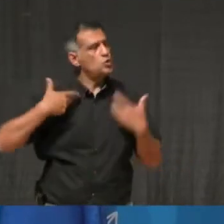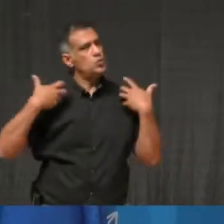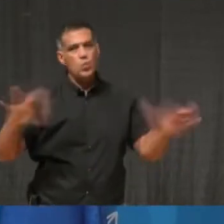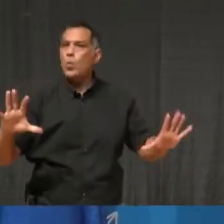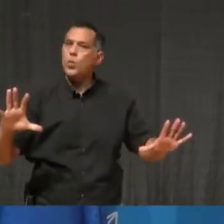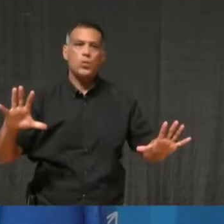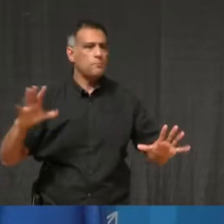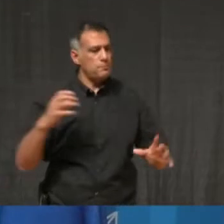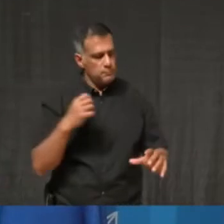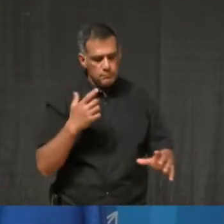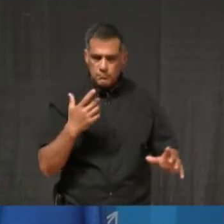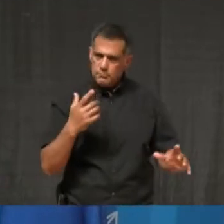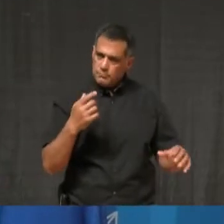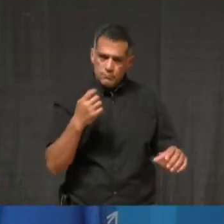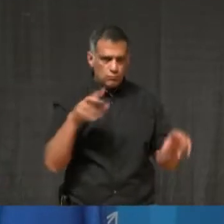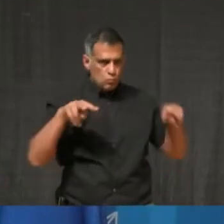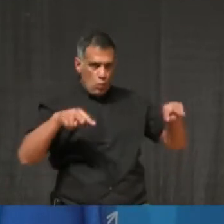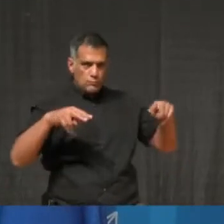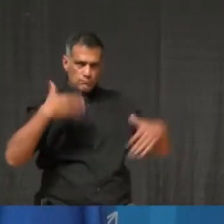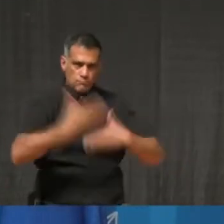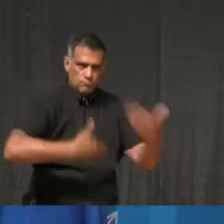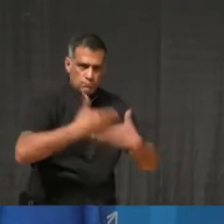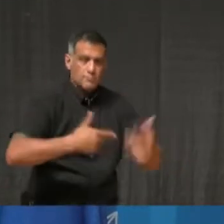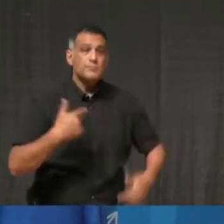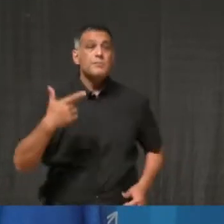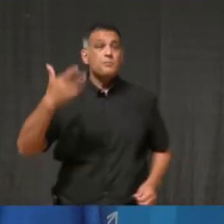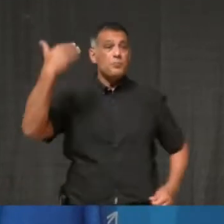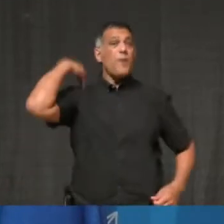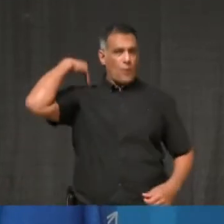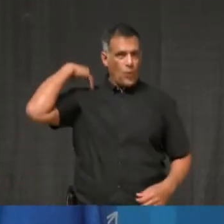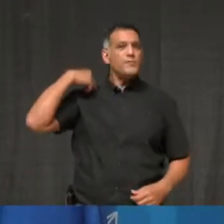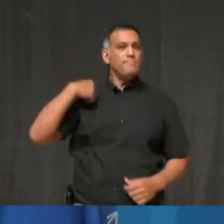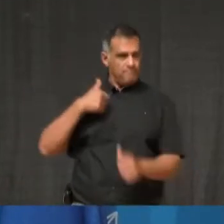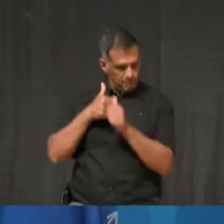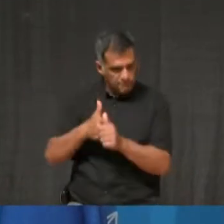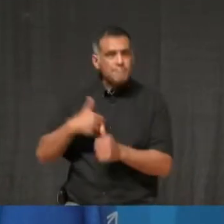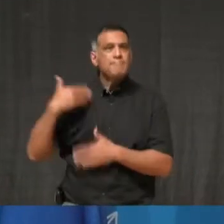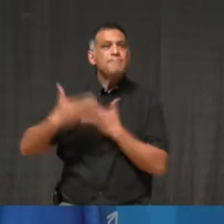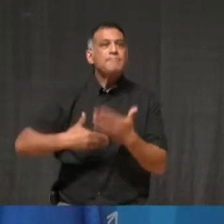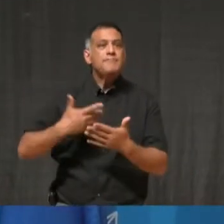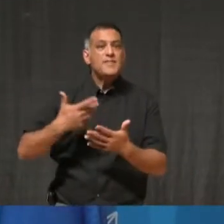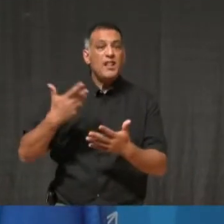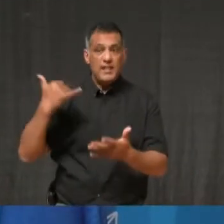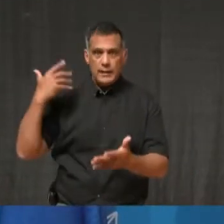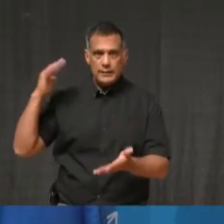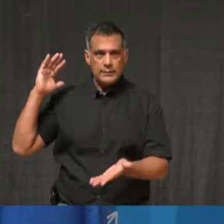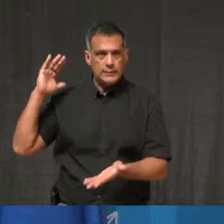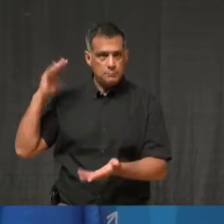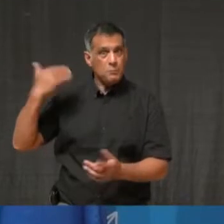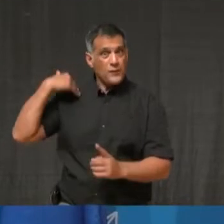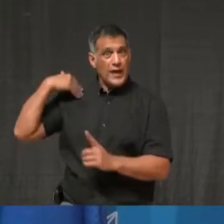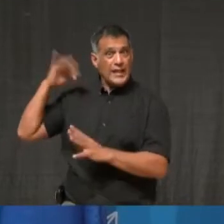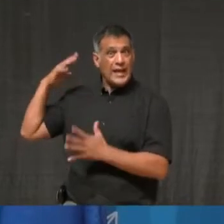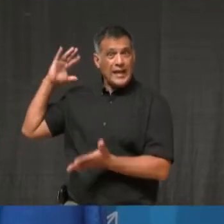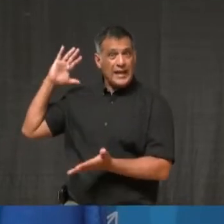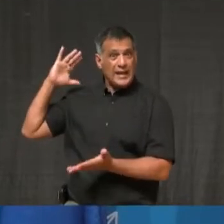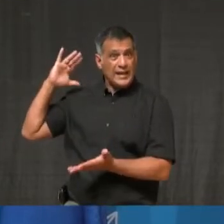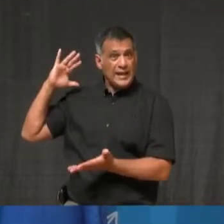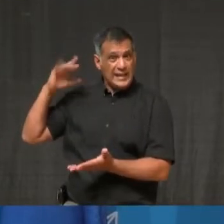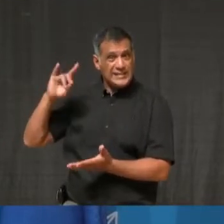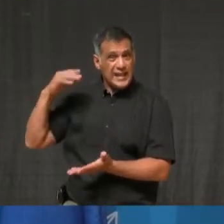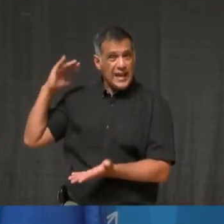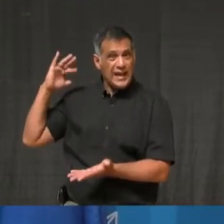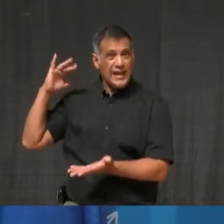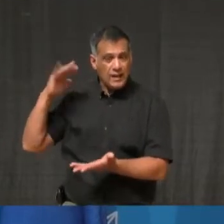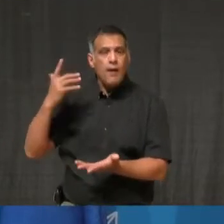back, and I know we can again, together. Next week, in receiving the letter that is being drafted by our